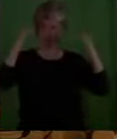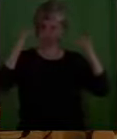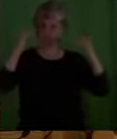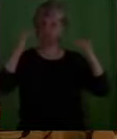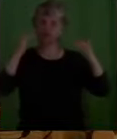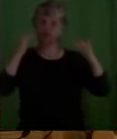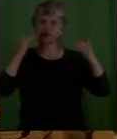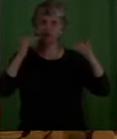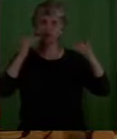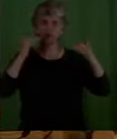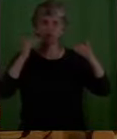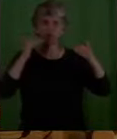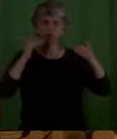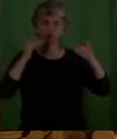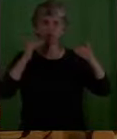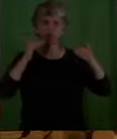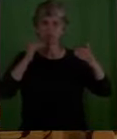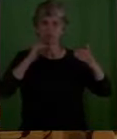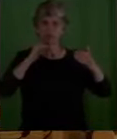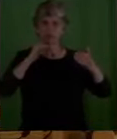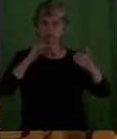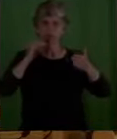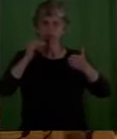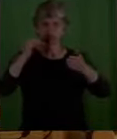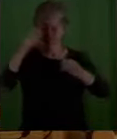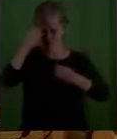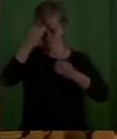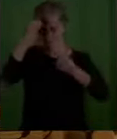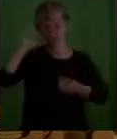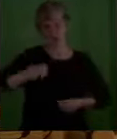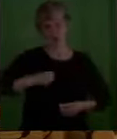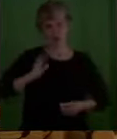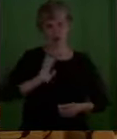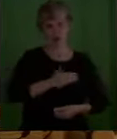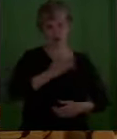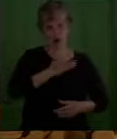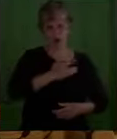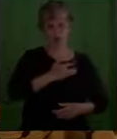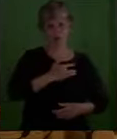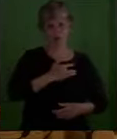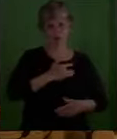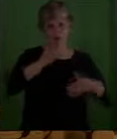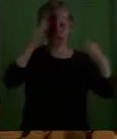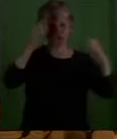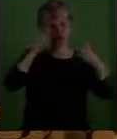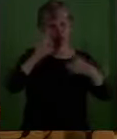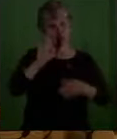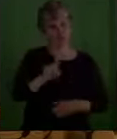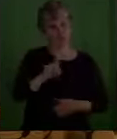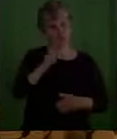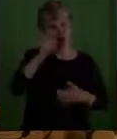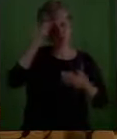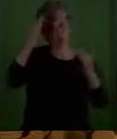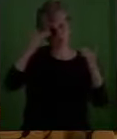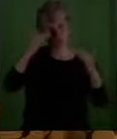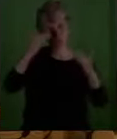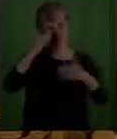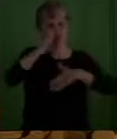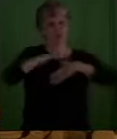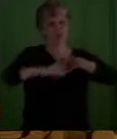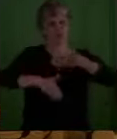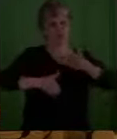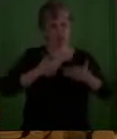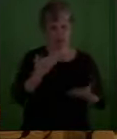for our hearts if we aren't hoping for everything in